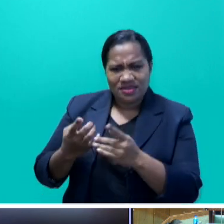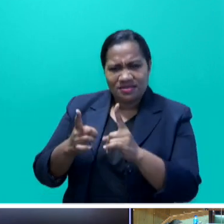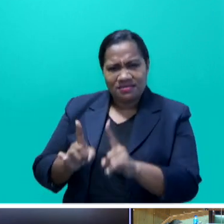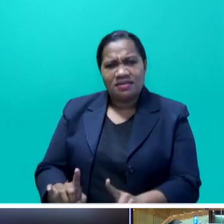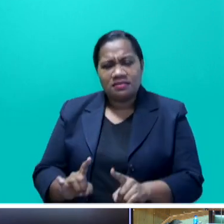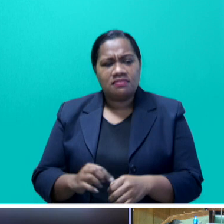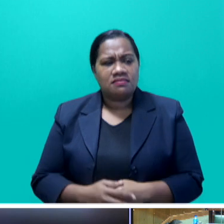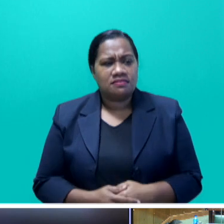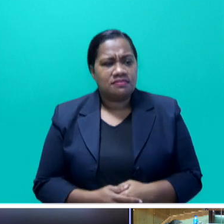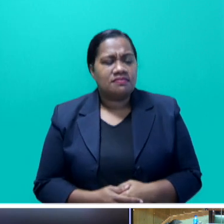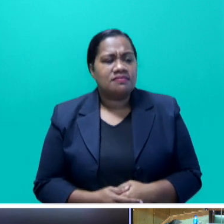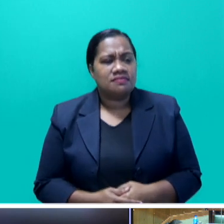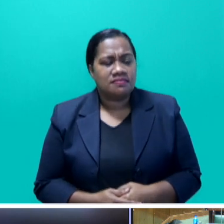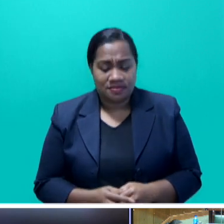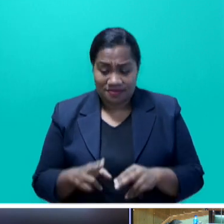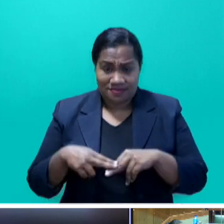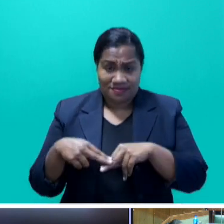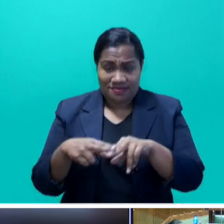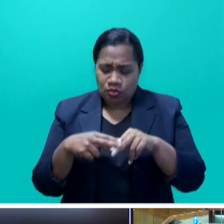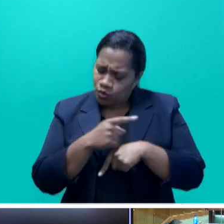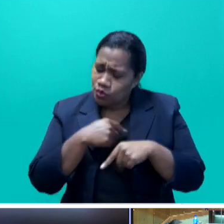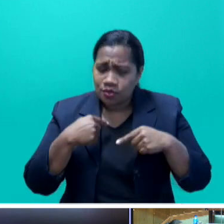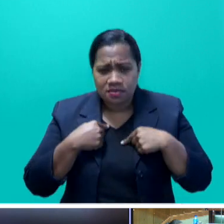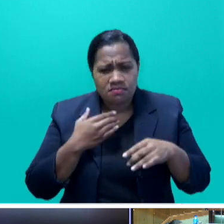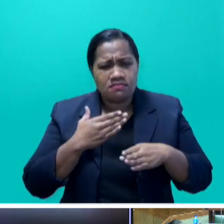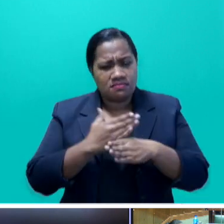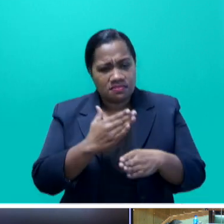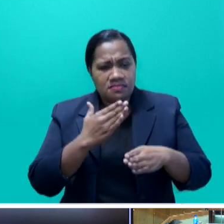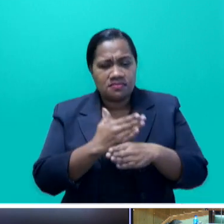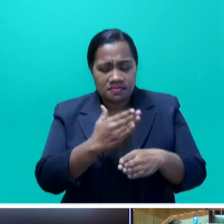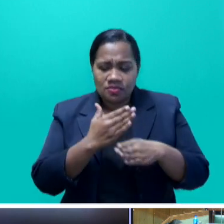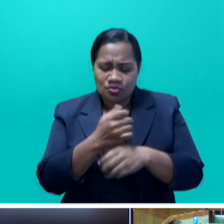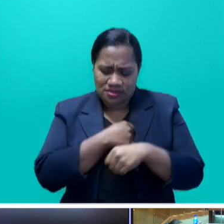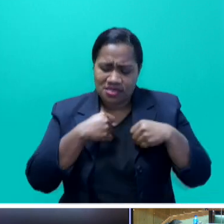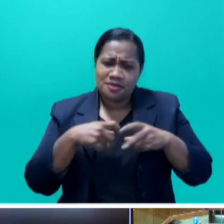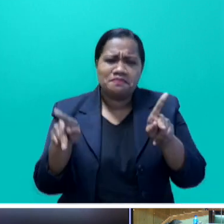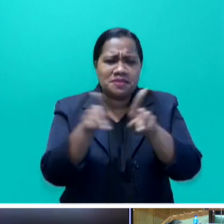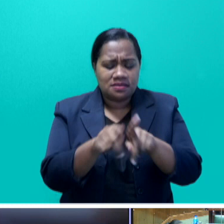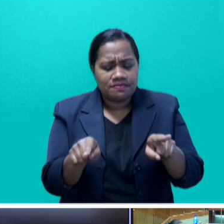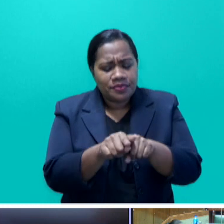campaign. We have worked with our development partners like Australia, New Zealand,